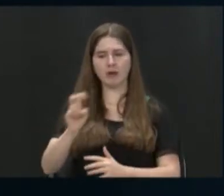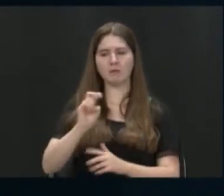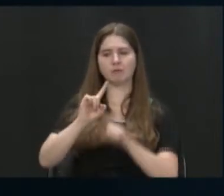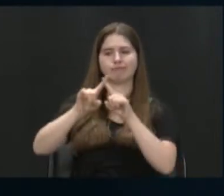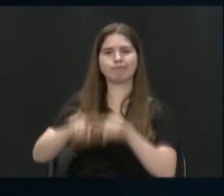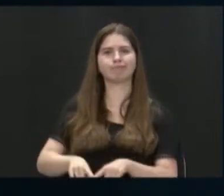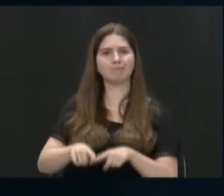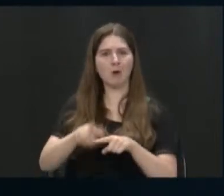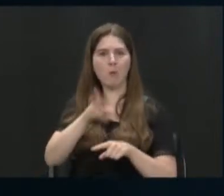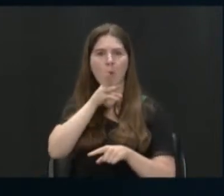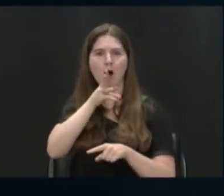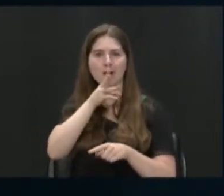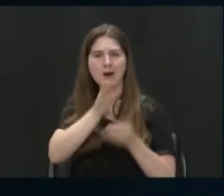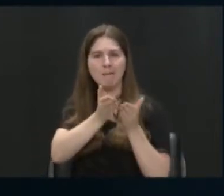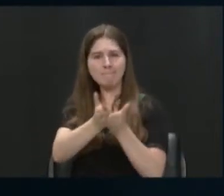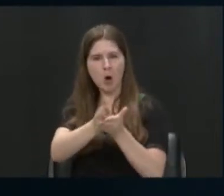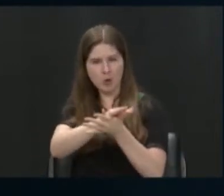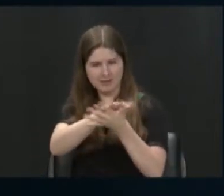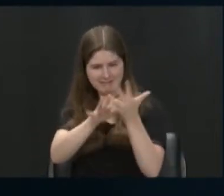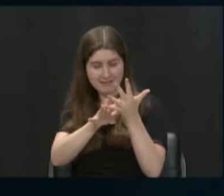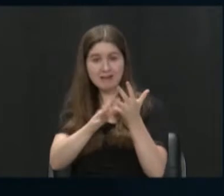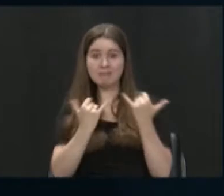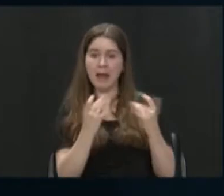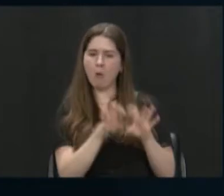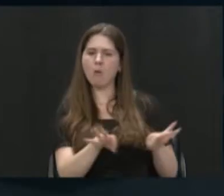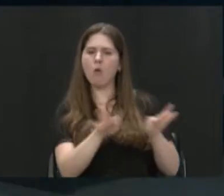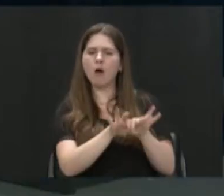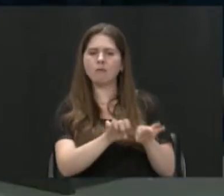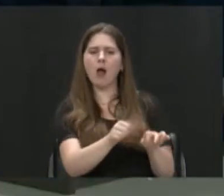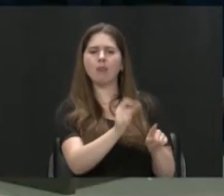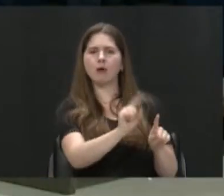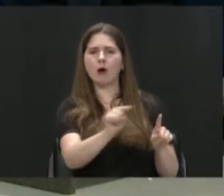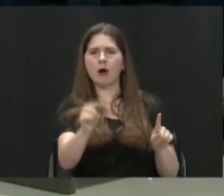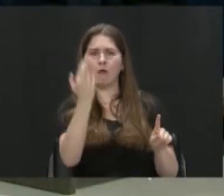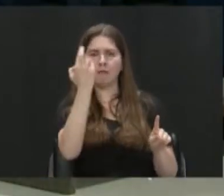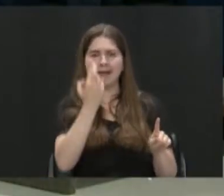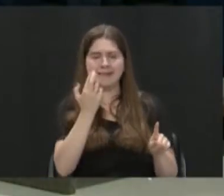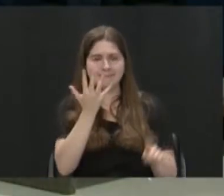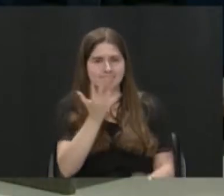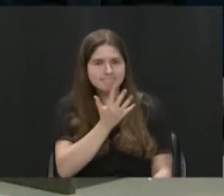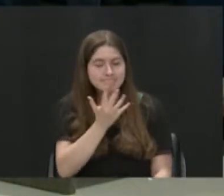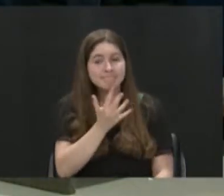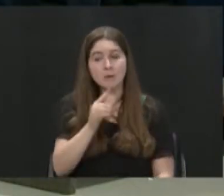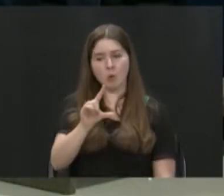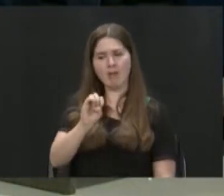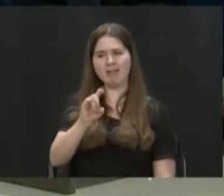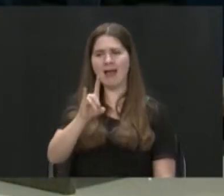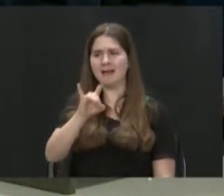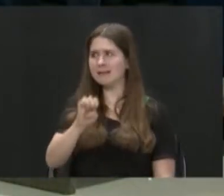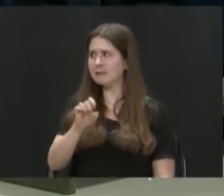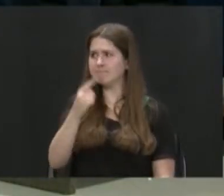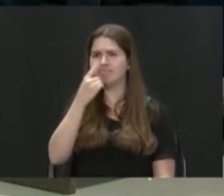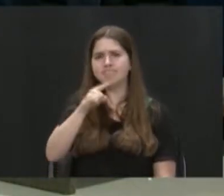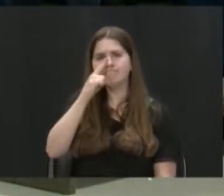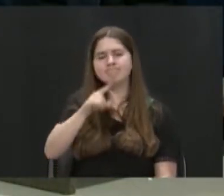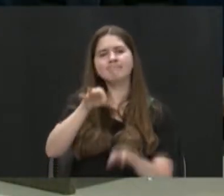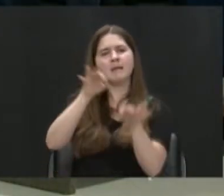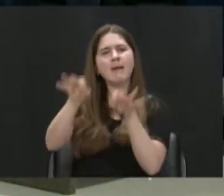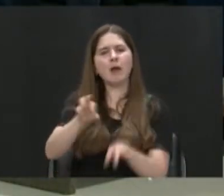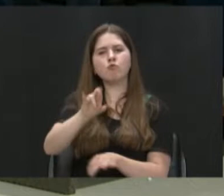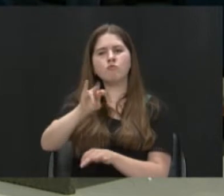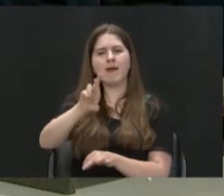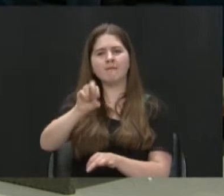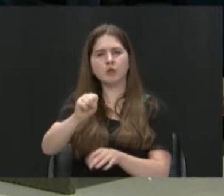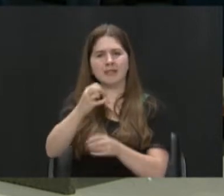those rivers. But now the rivers are important to us for other reasons. And so Leslie, tell us about the Rivers Institute and what is your connection